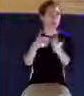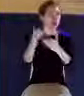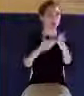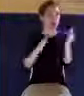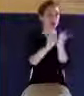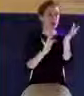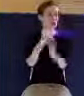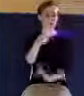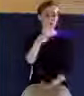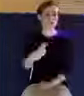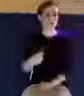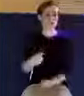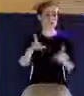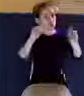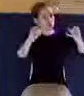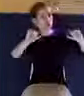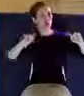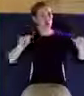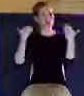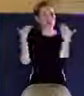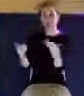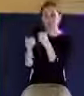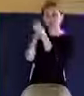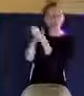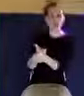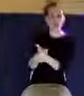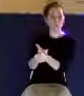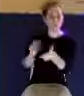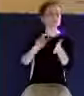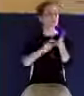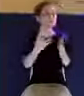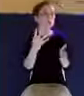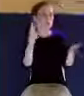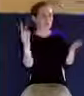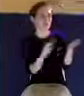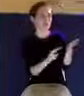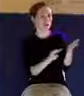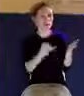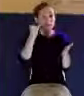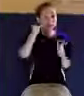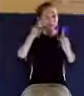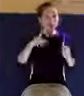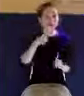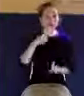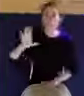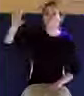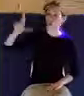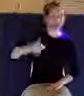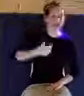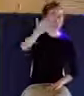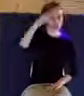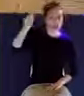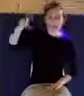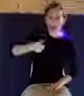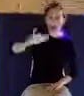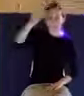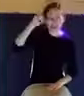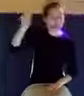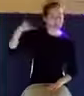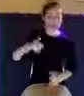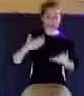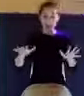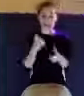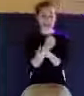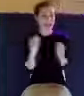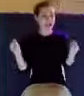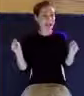And look at verse 4. He that says, I know him, I'm saved, and keepeth not